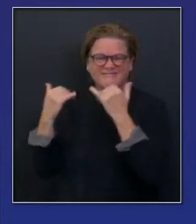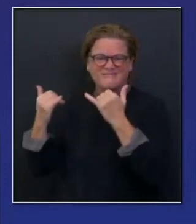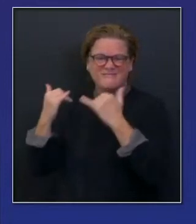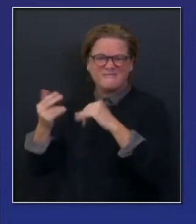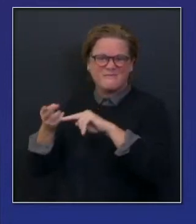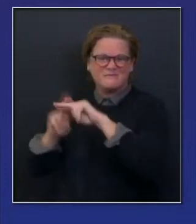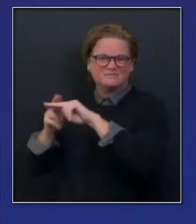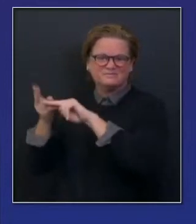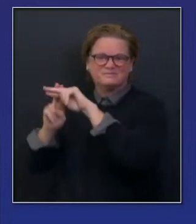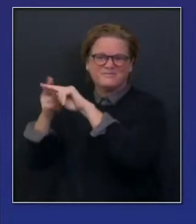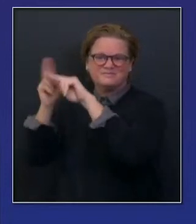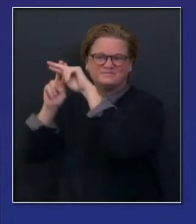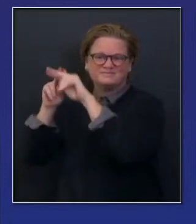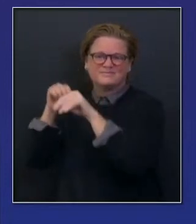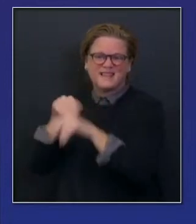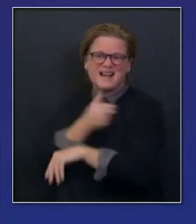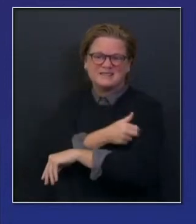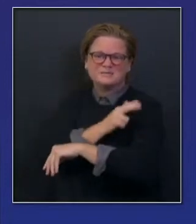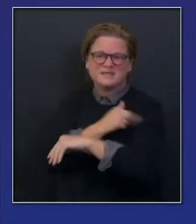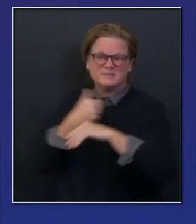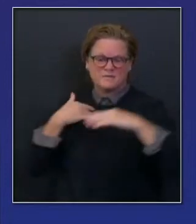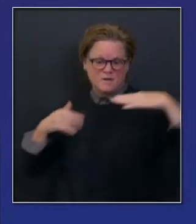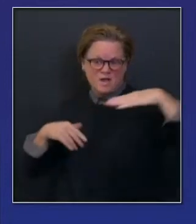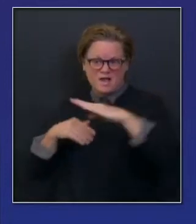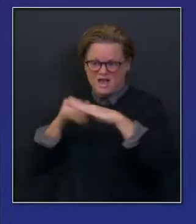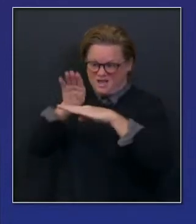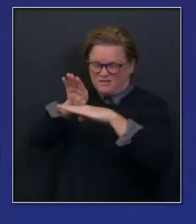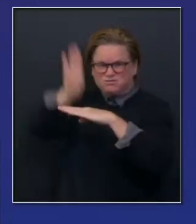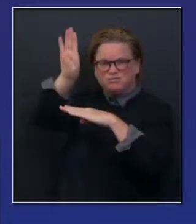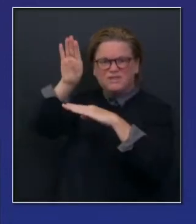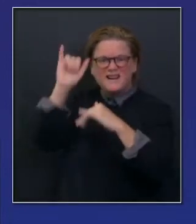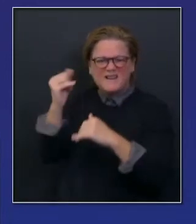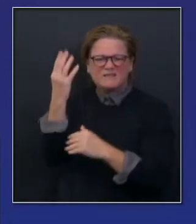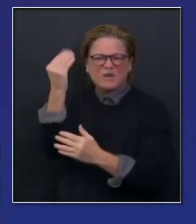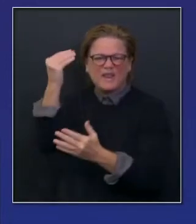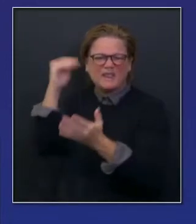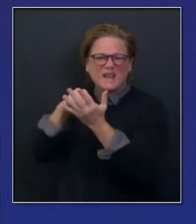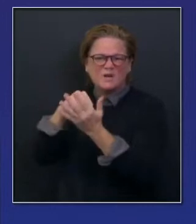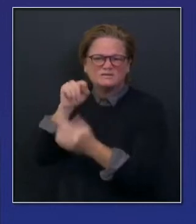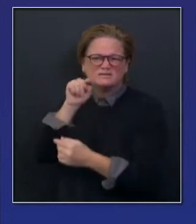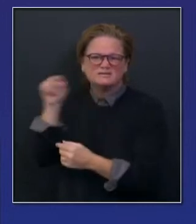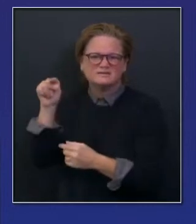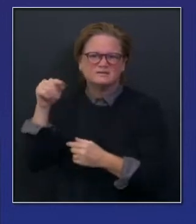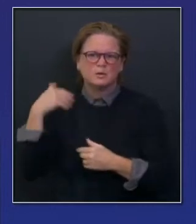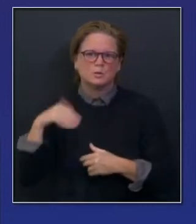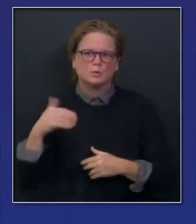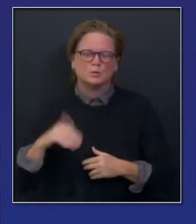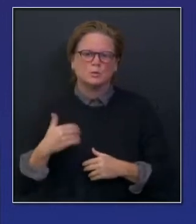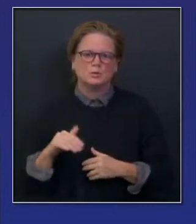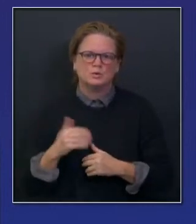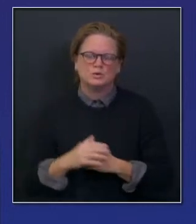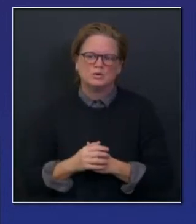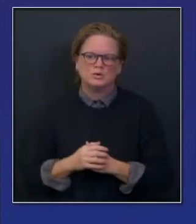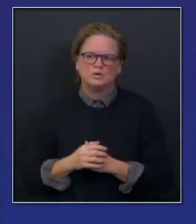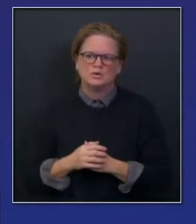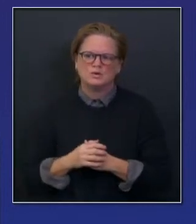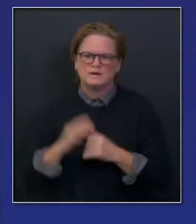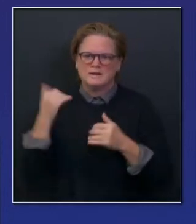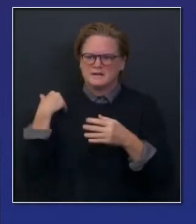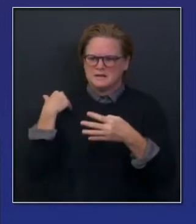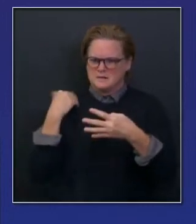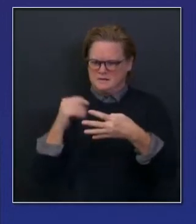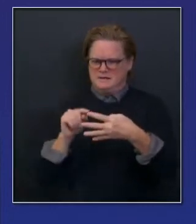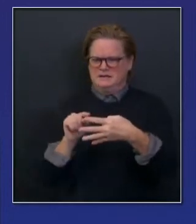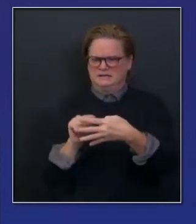in our hospitals, 14,283. We were just at 8,500 beginning of this month, and that was